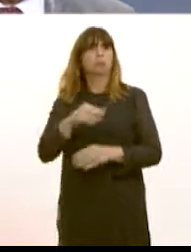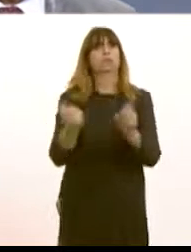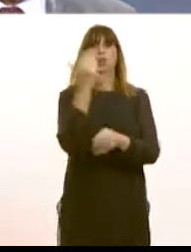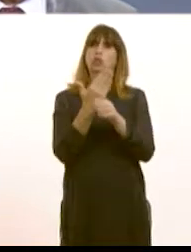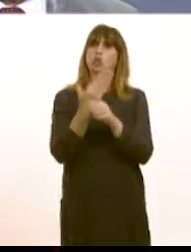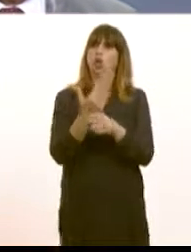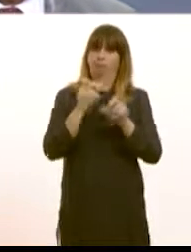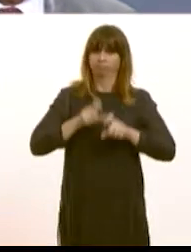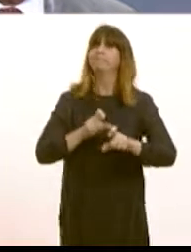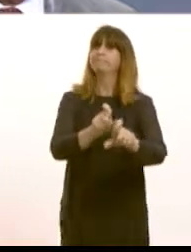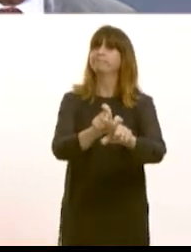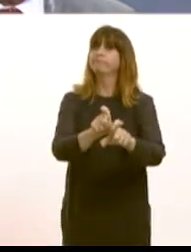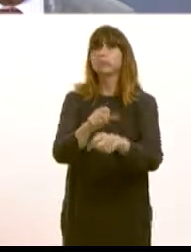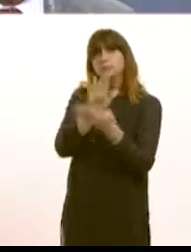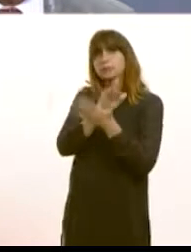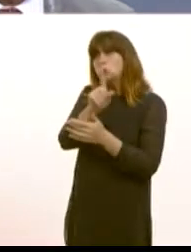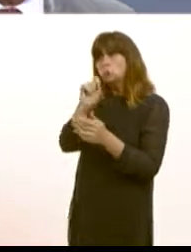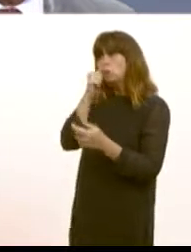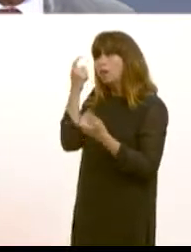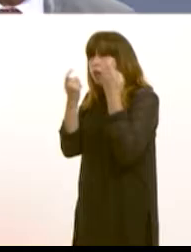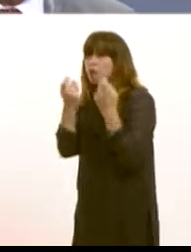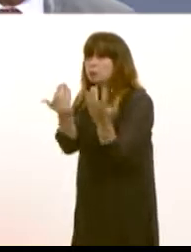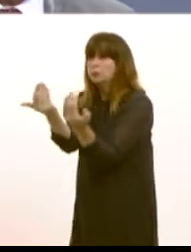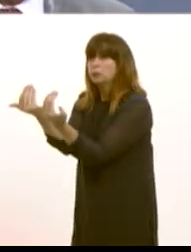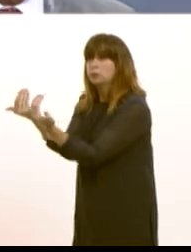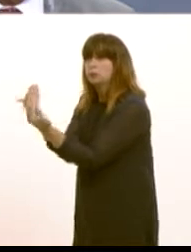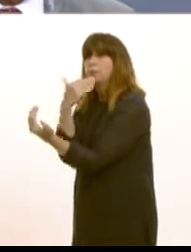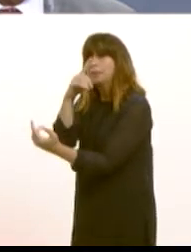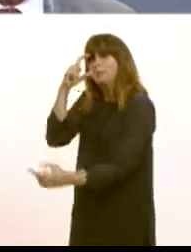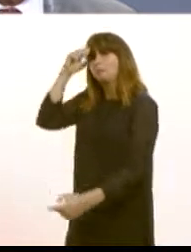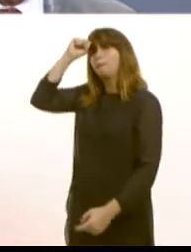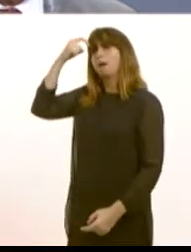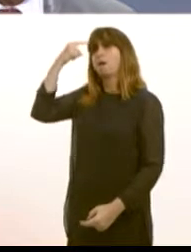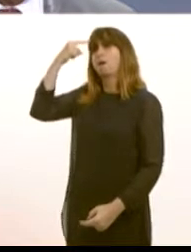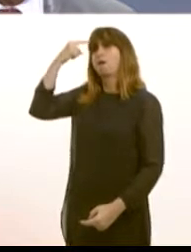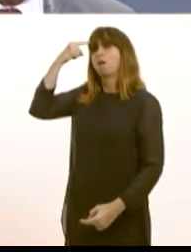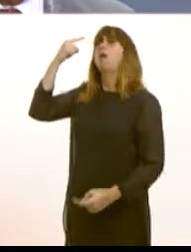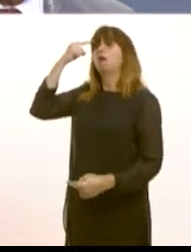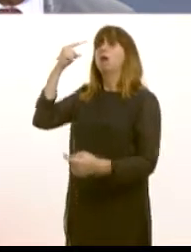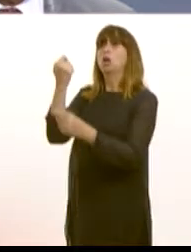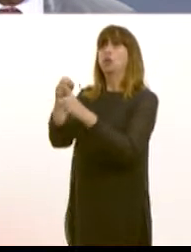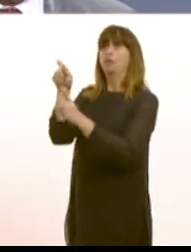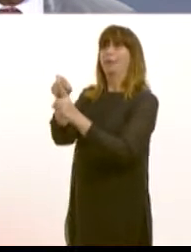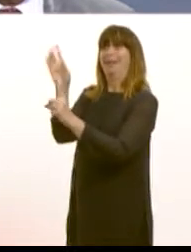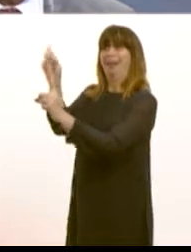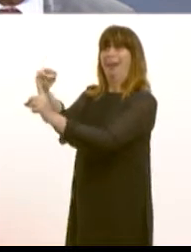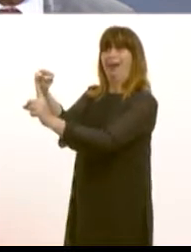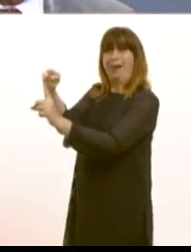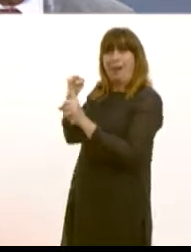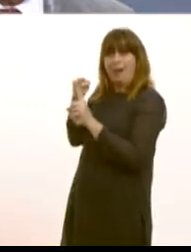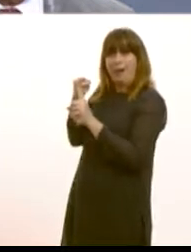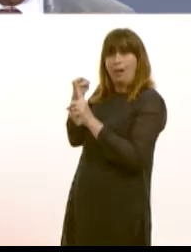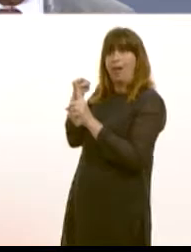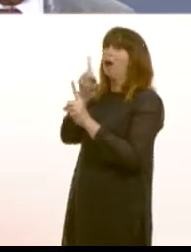retention programme and recruitment programme, will you please bear that in mind? And bear in mind that all these GP practices, whether they're health board